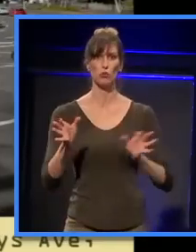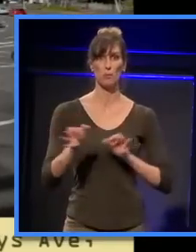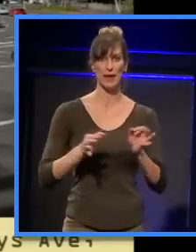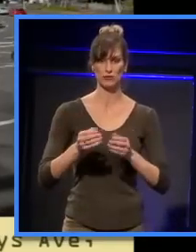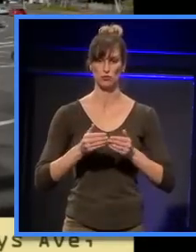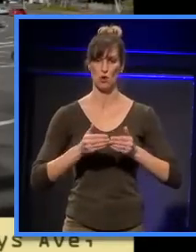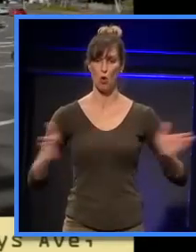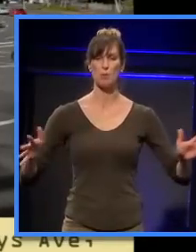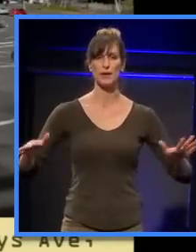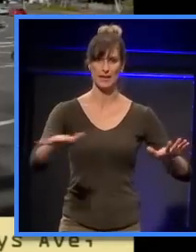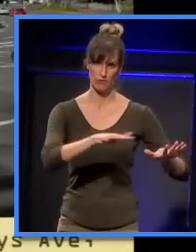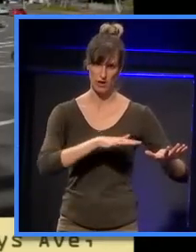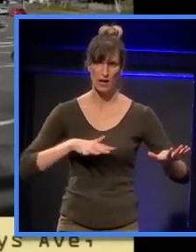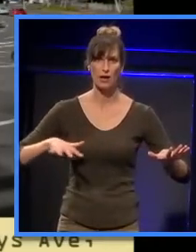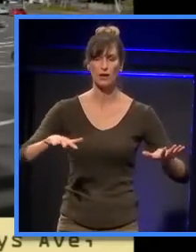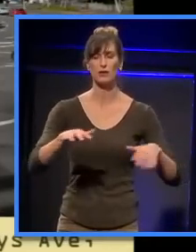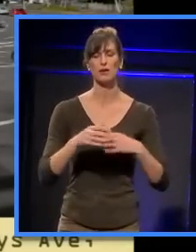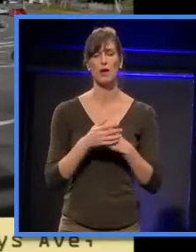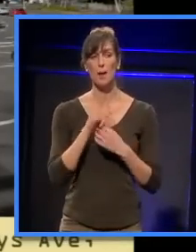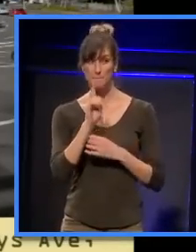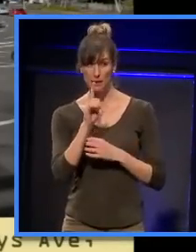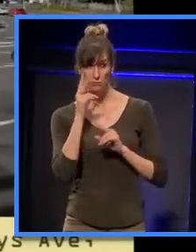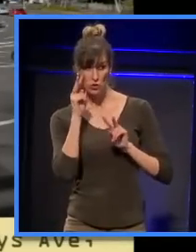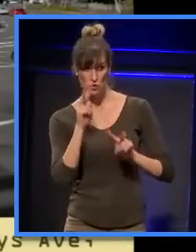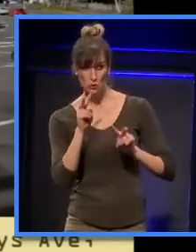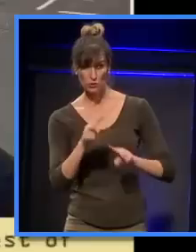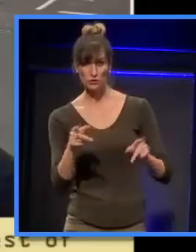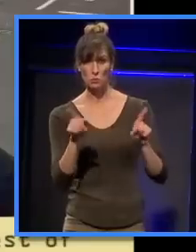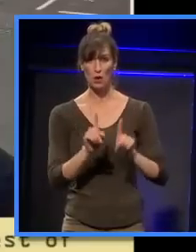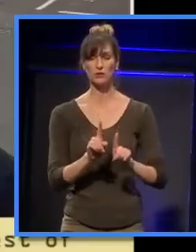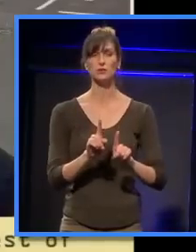a thing that you'll notice is that, in many senses,